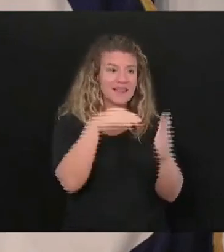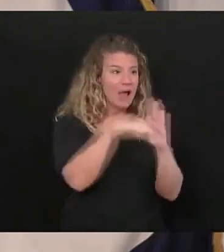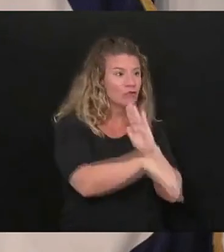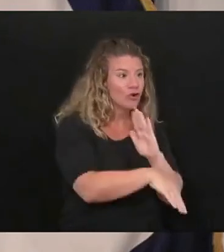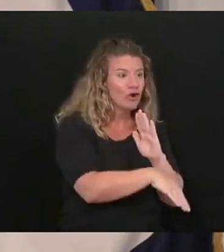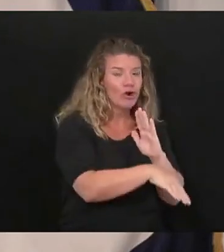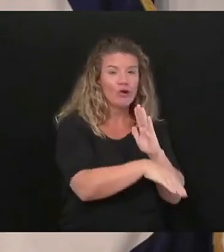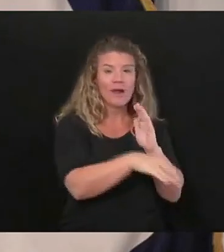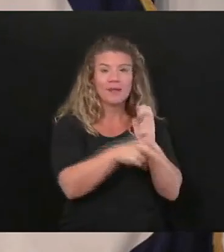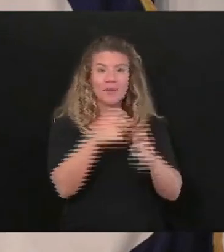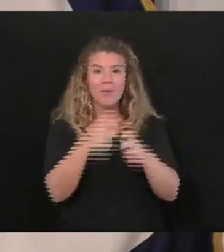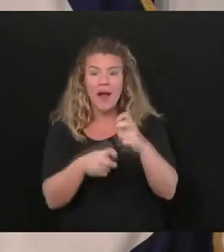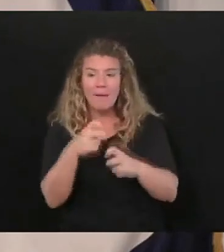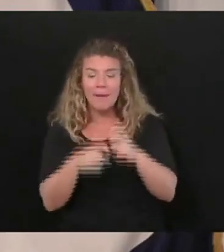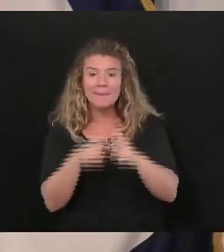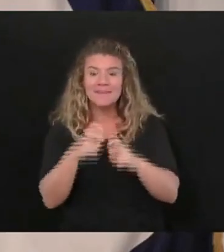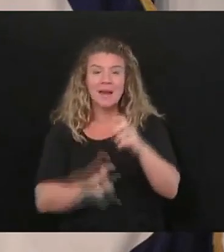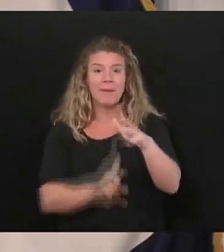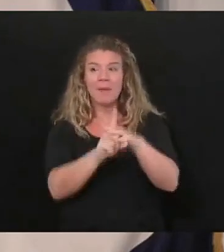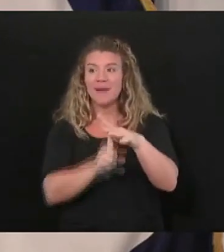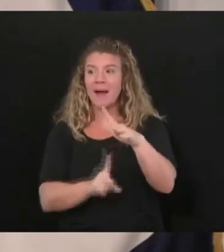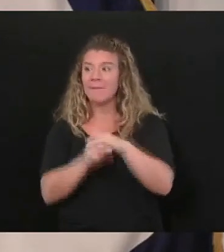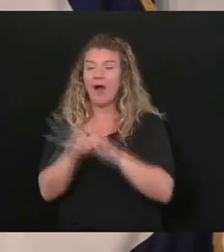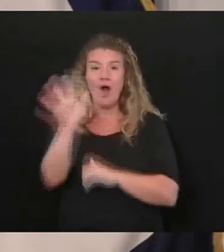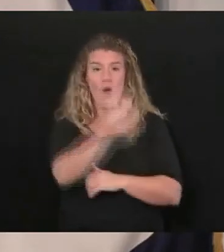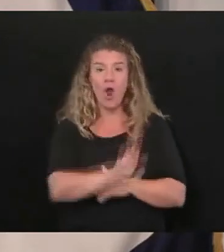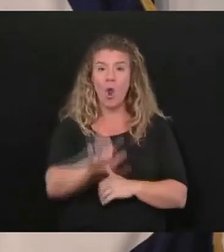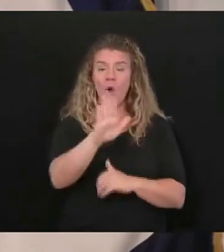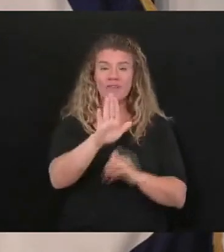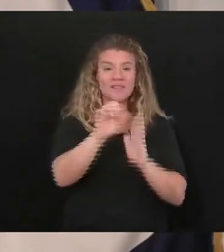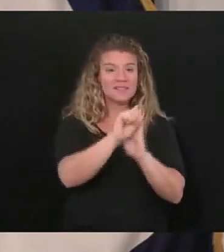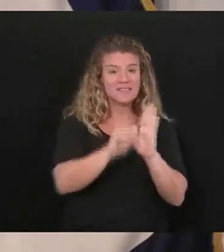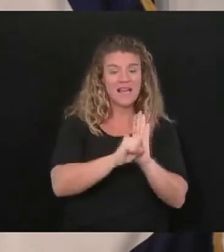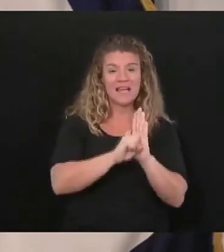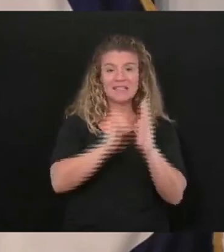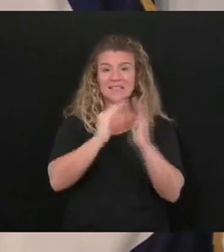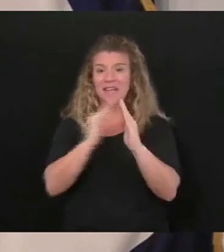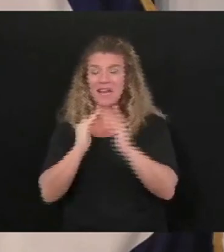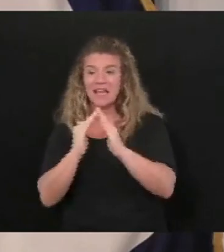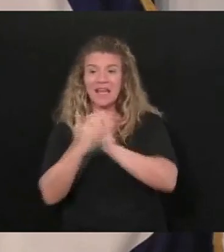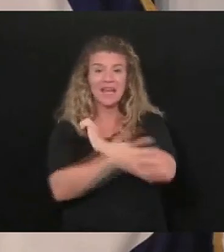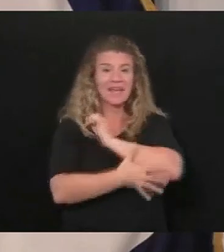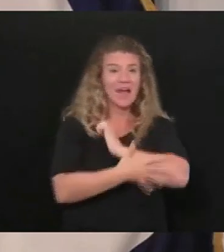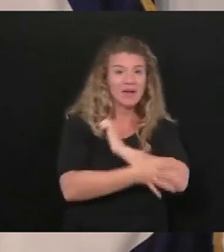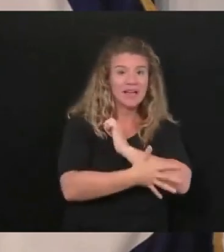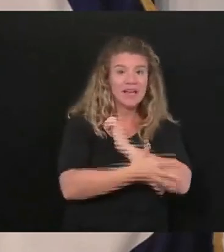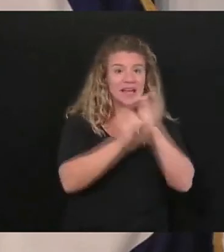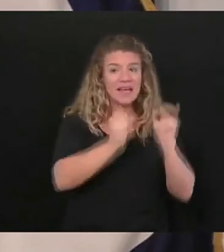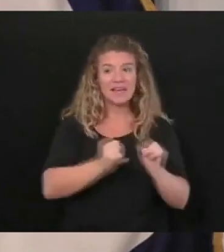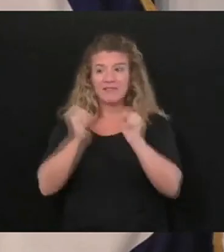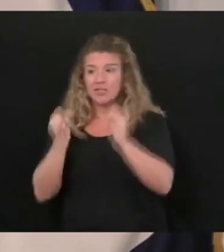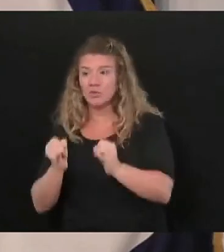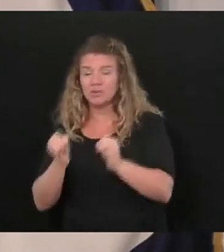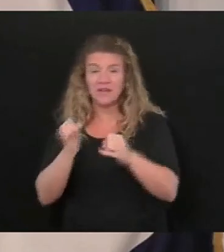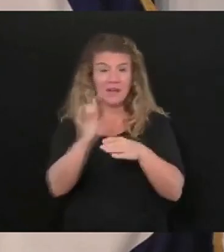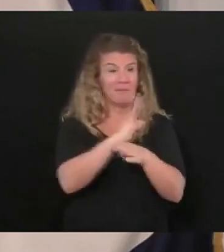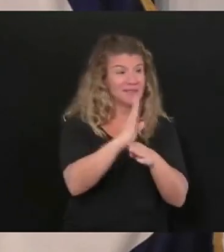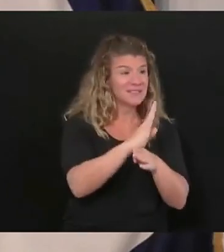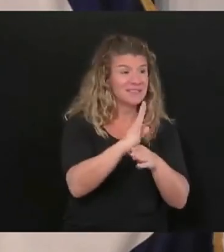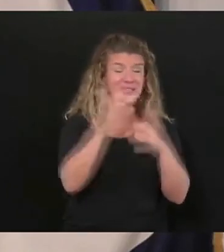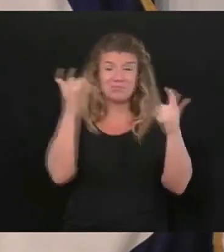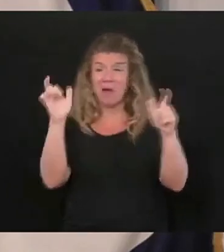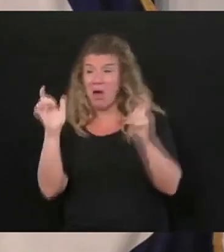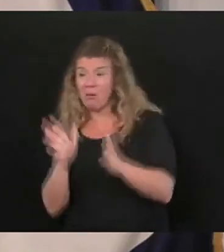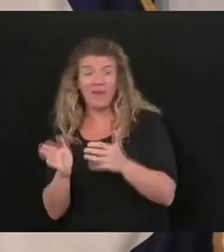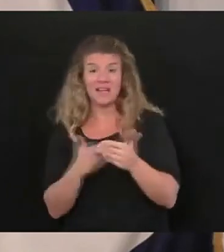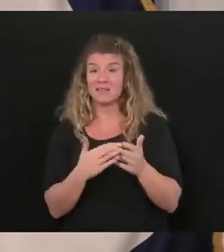encounter from the standpoint of a state a city a county individuals businesses small big whatever it may